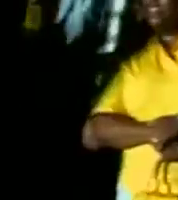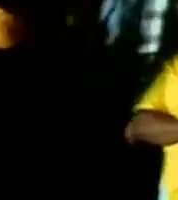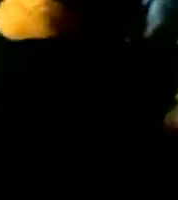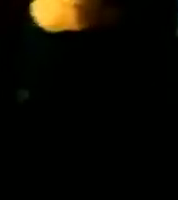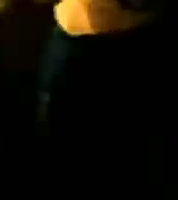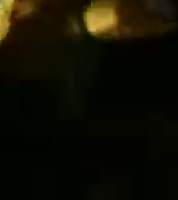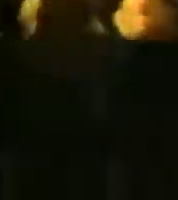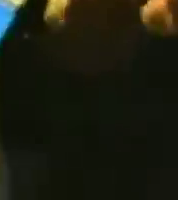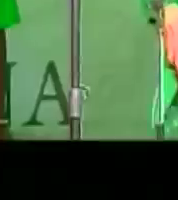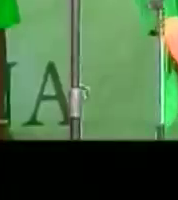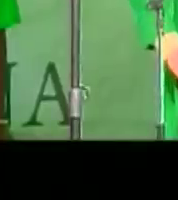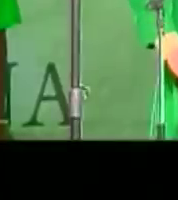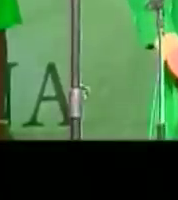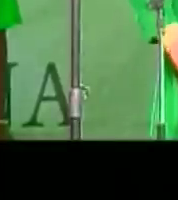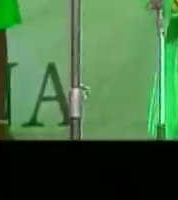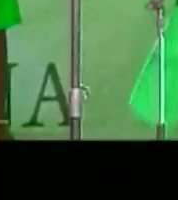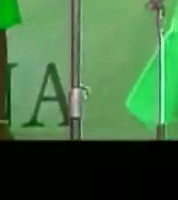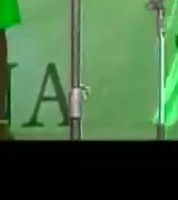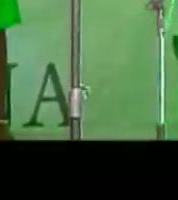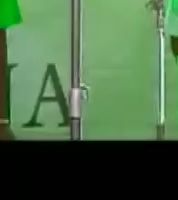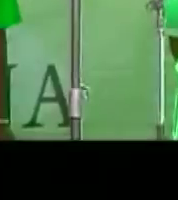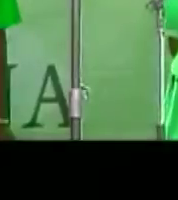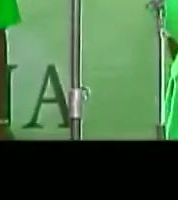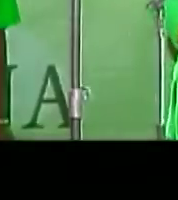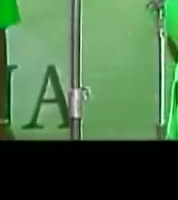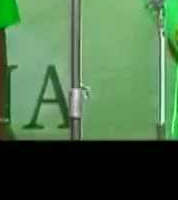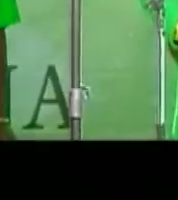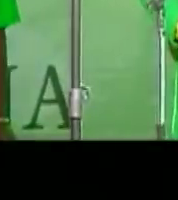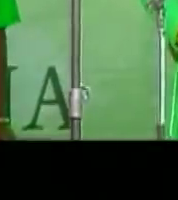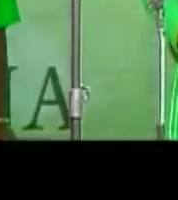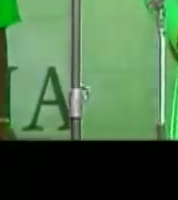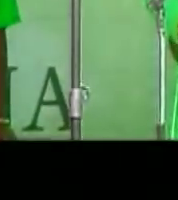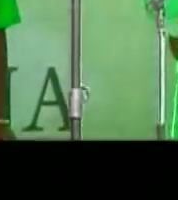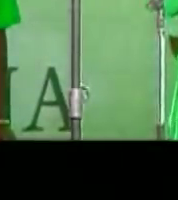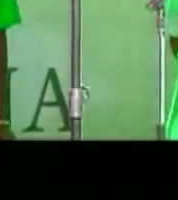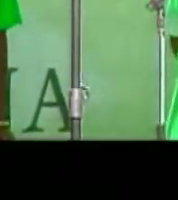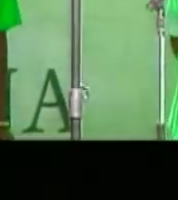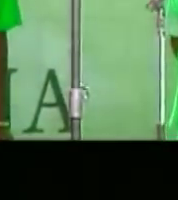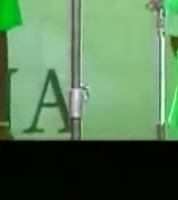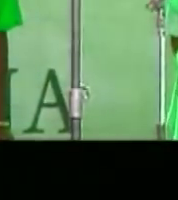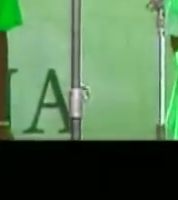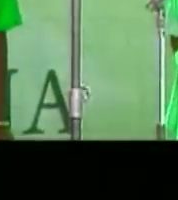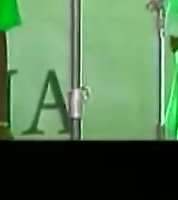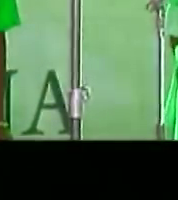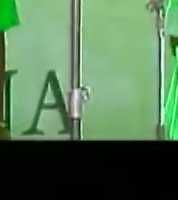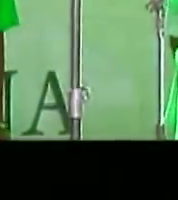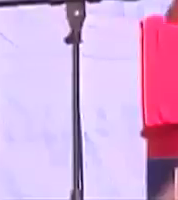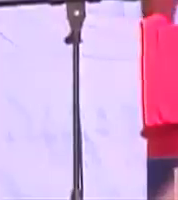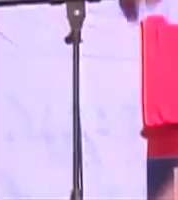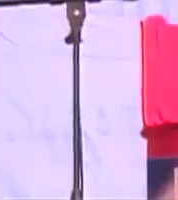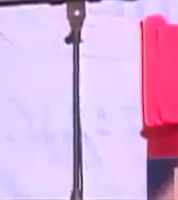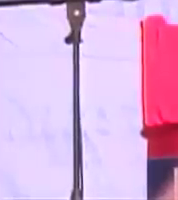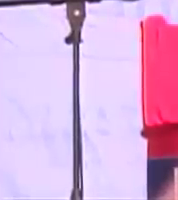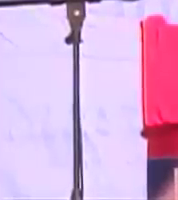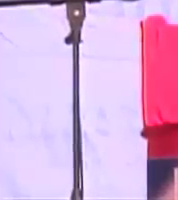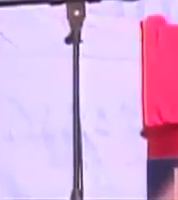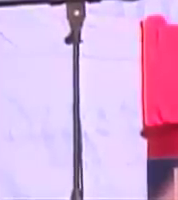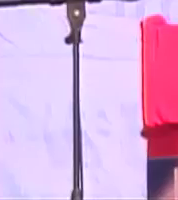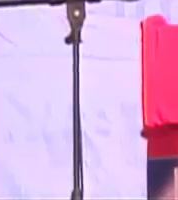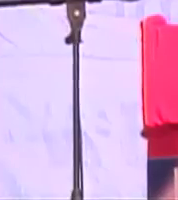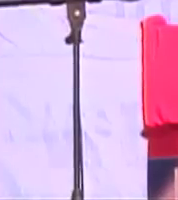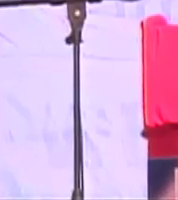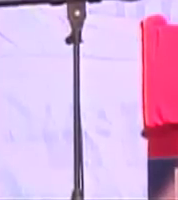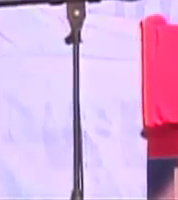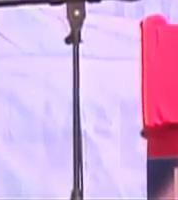VFNM, PLP, and DNA, all with rallies as Election Day creeps closer. We will hit